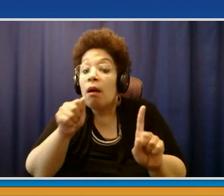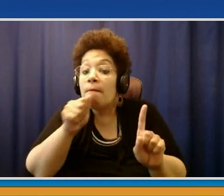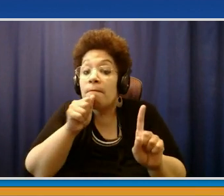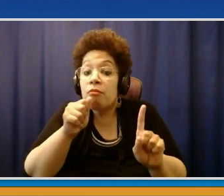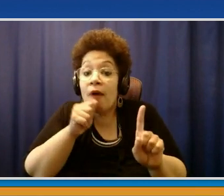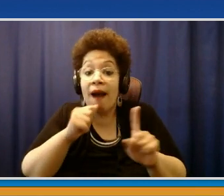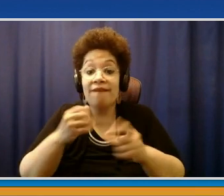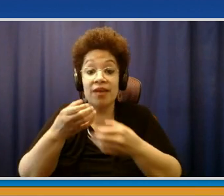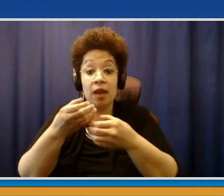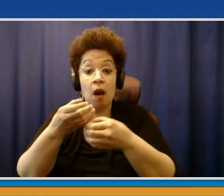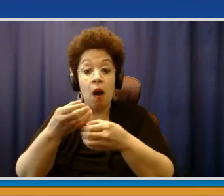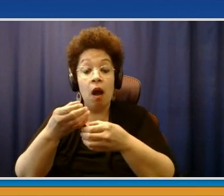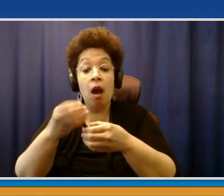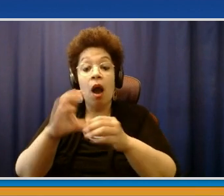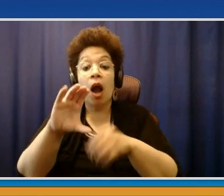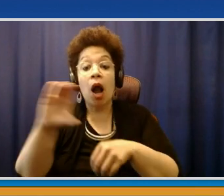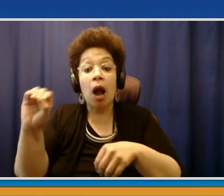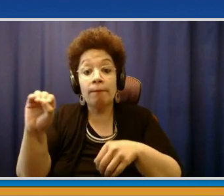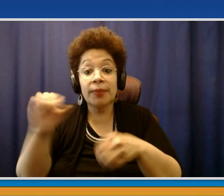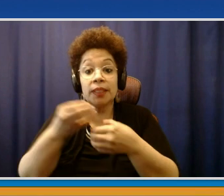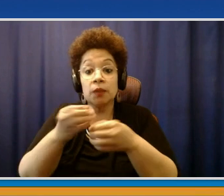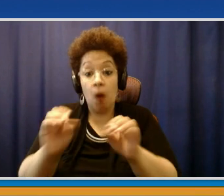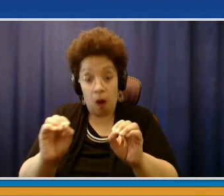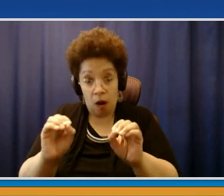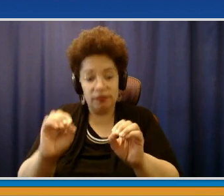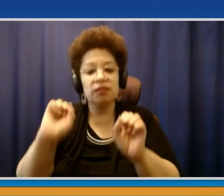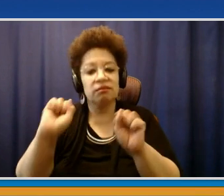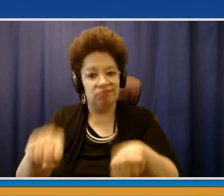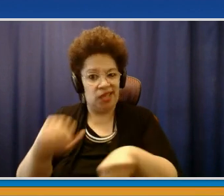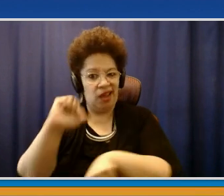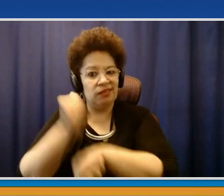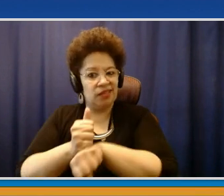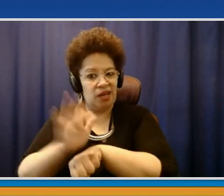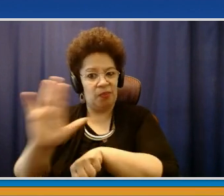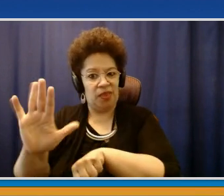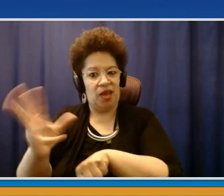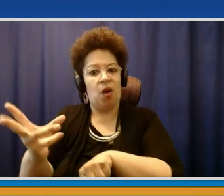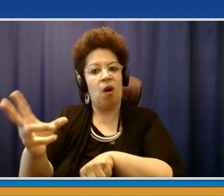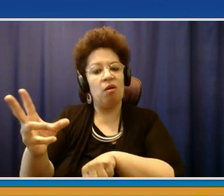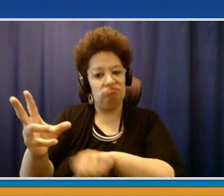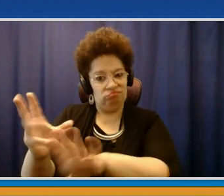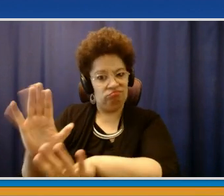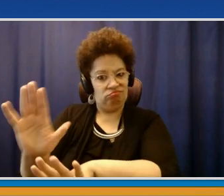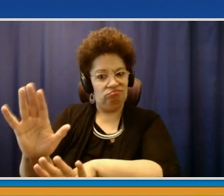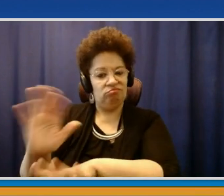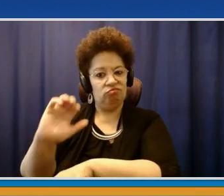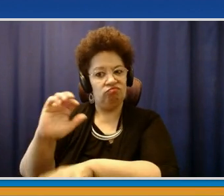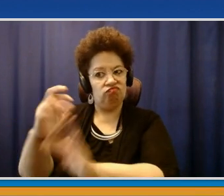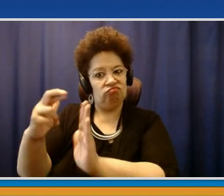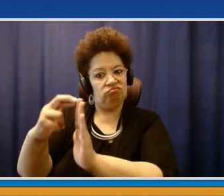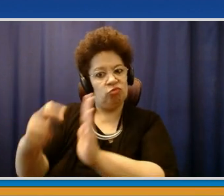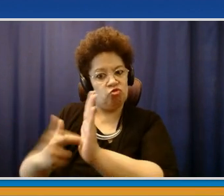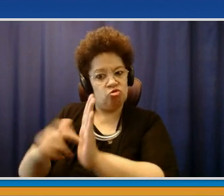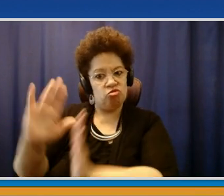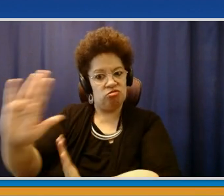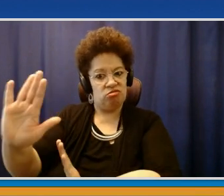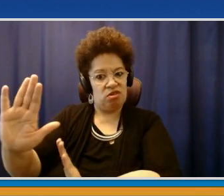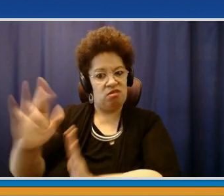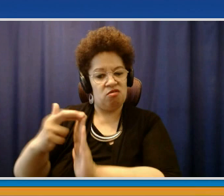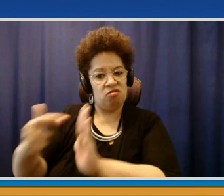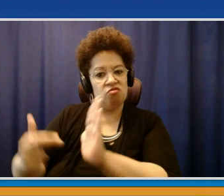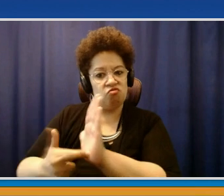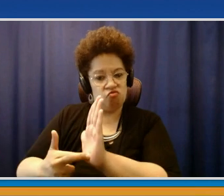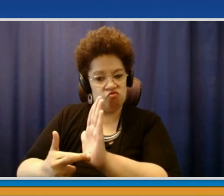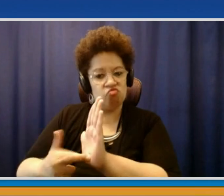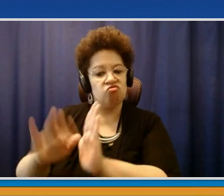fit, but the long-standing statewide executive order on masks that's been in place since April of 2020 is expiring in the